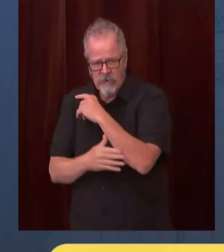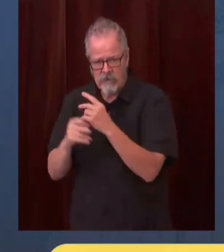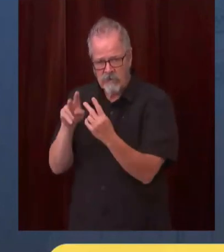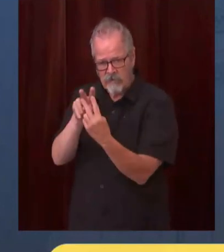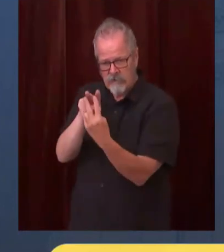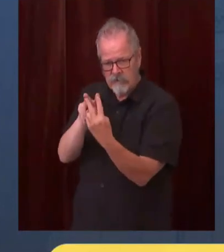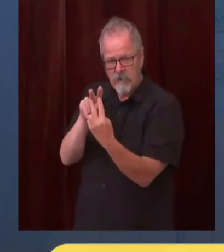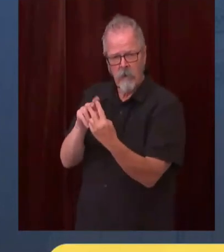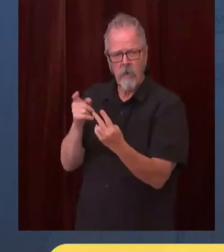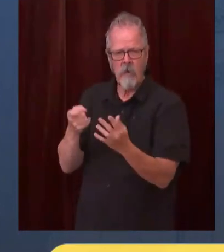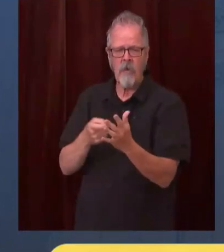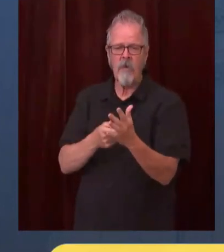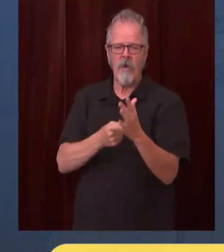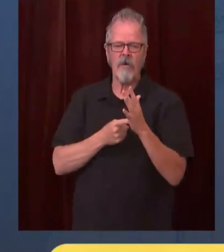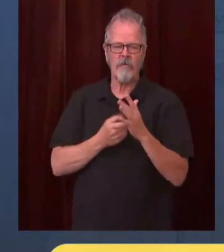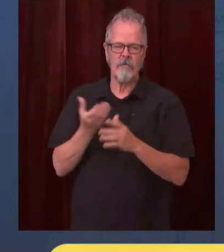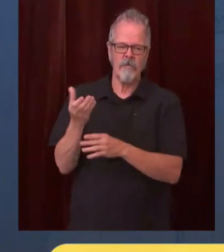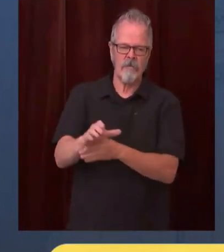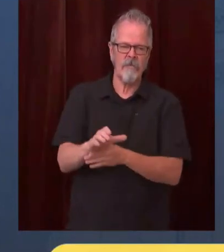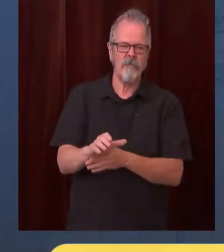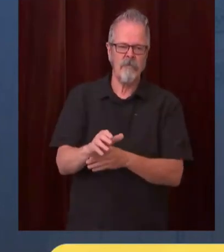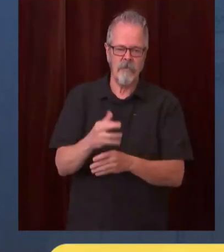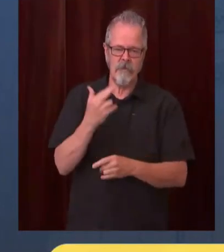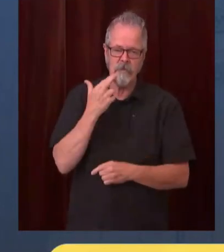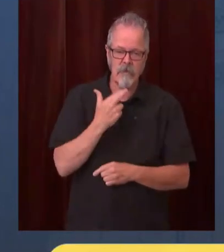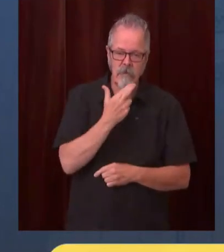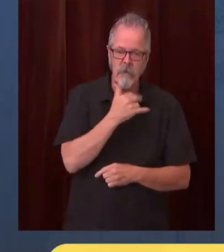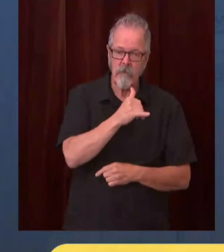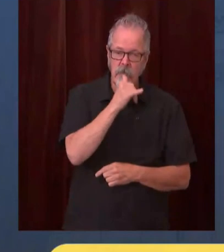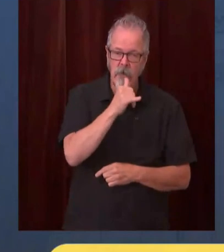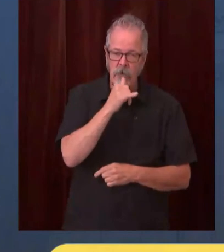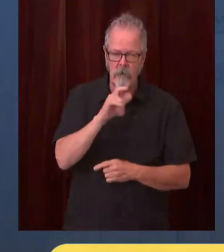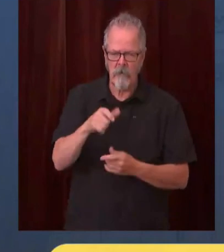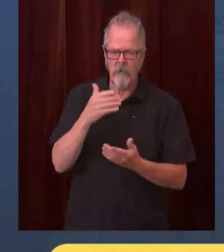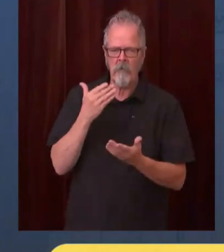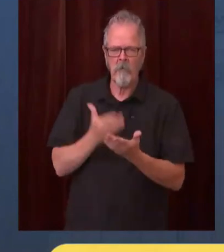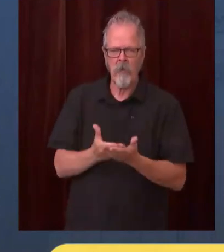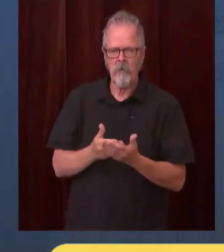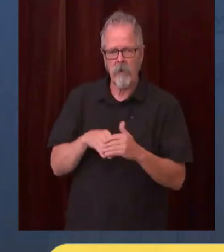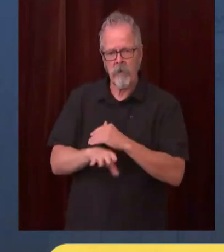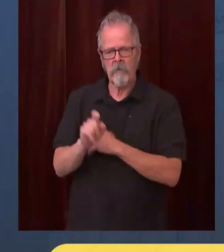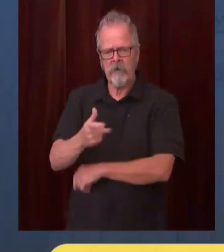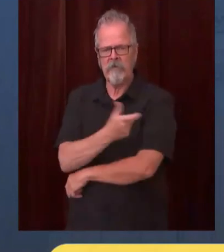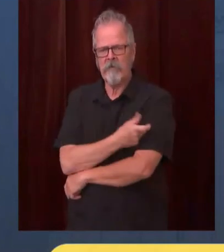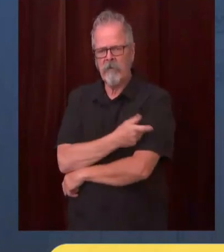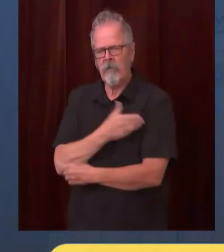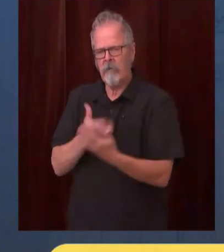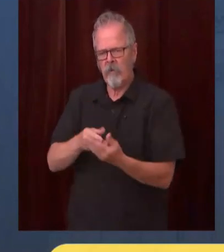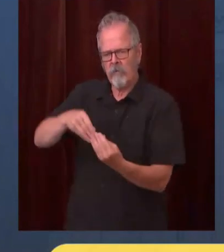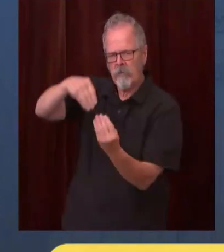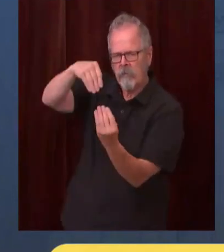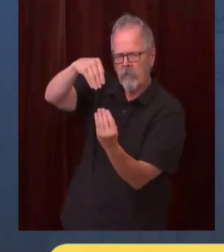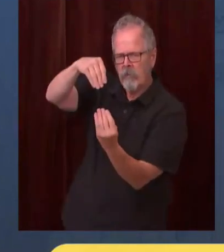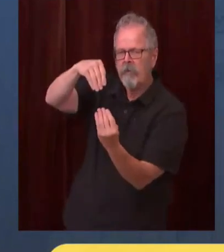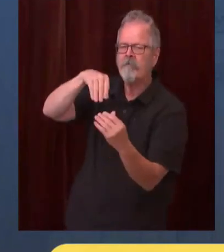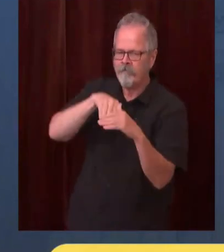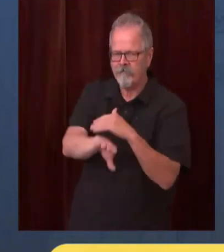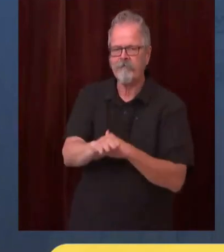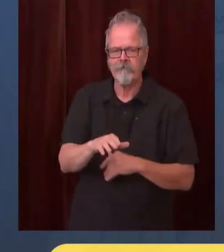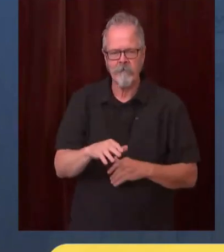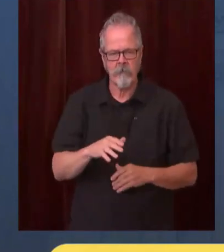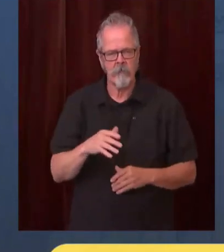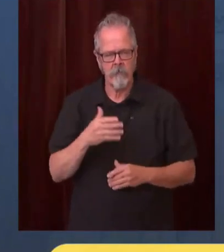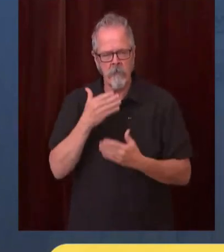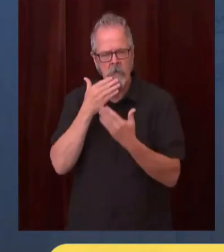want to thank the seahawks the kraken sounders the cougars and huskies and others who are requiring vaccine verification for their games